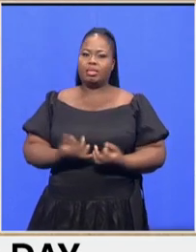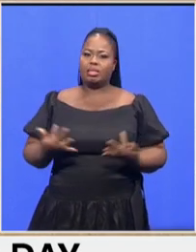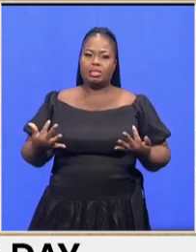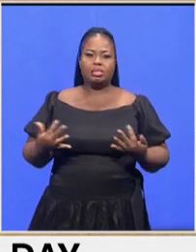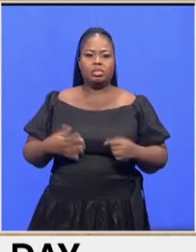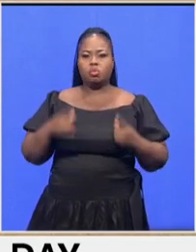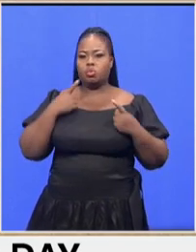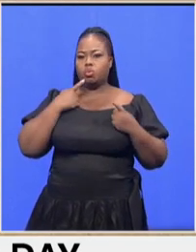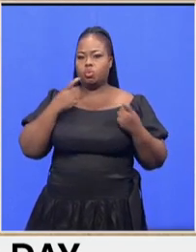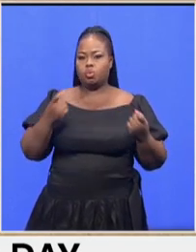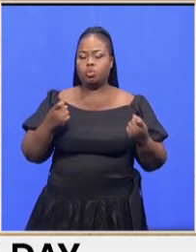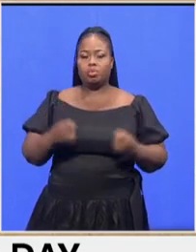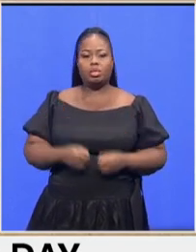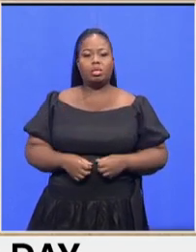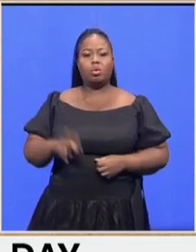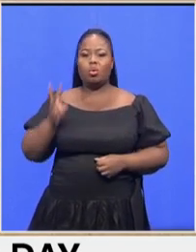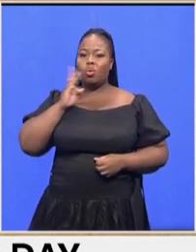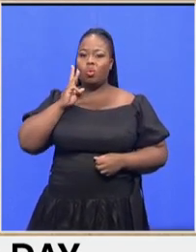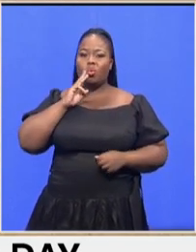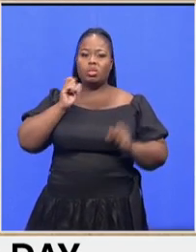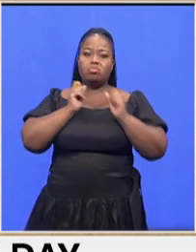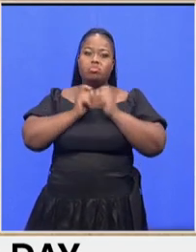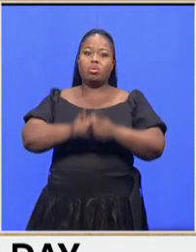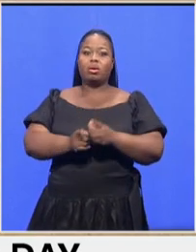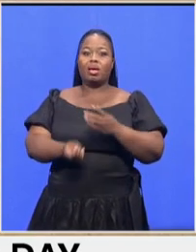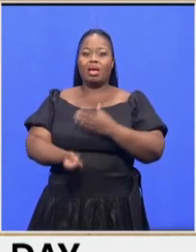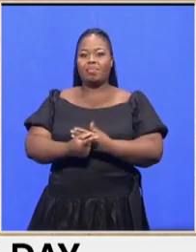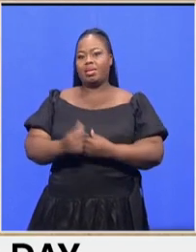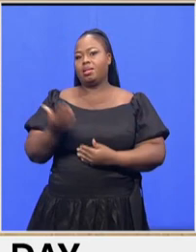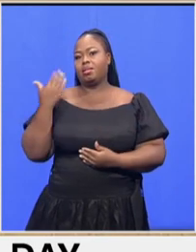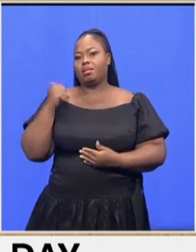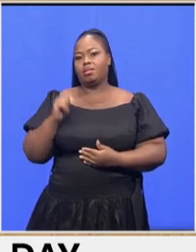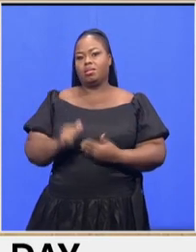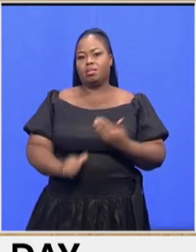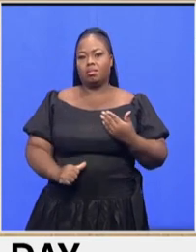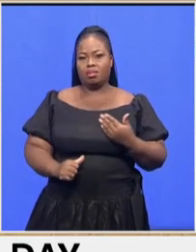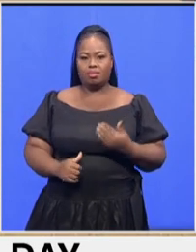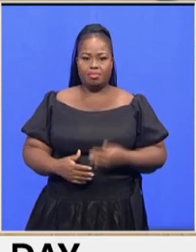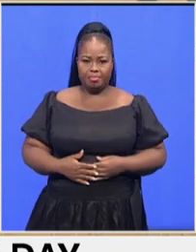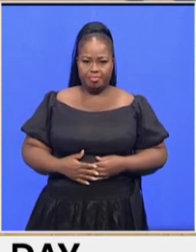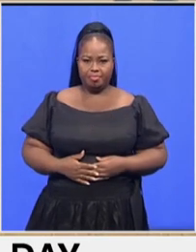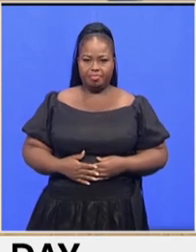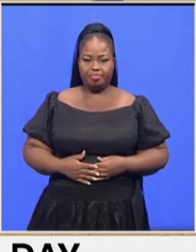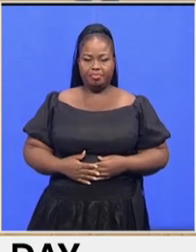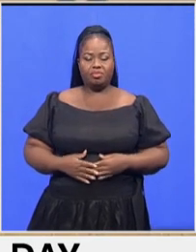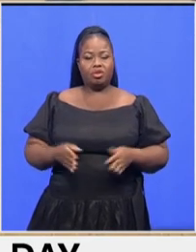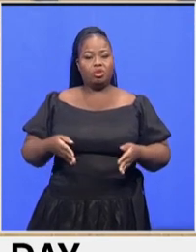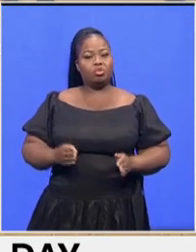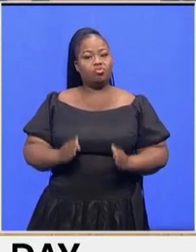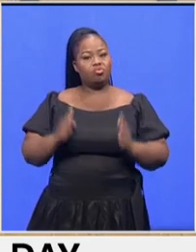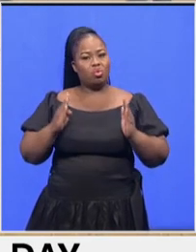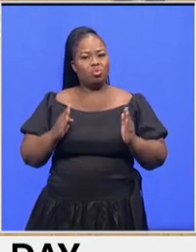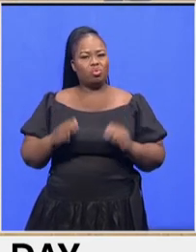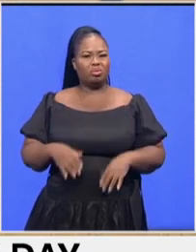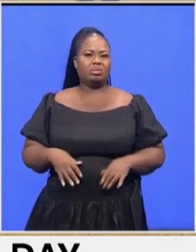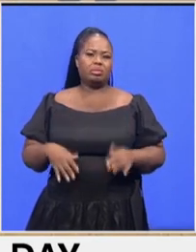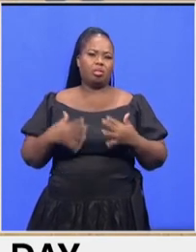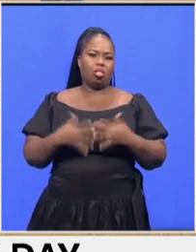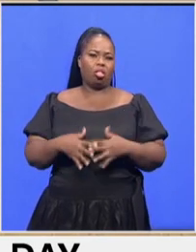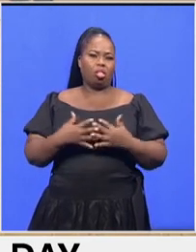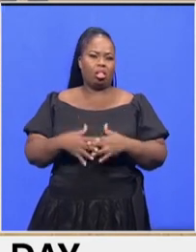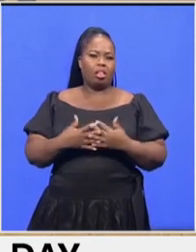big sewage pill that occurred here last month um they're talking about that the state of the roads so a lot of um